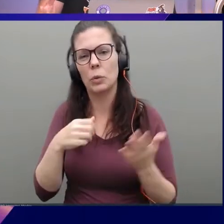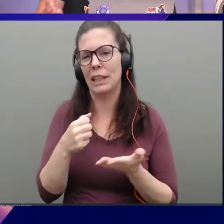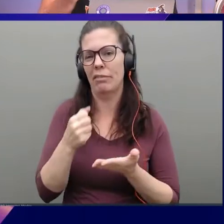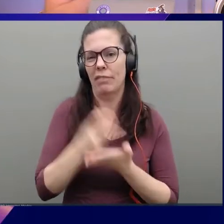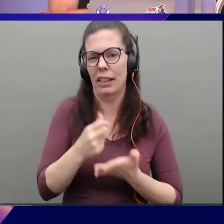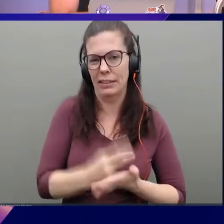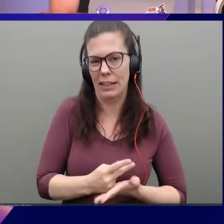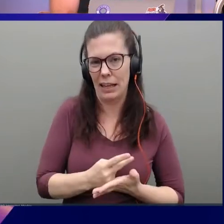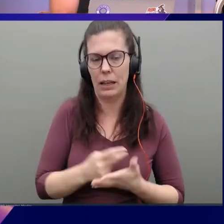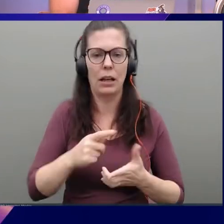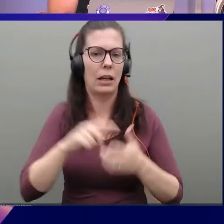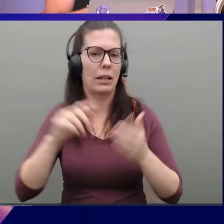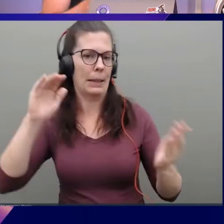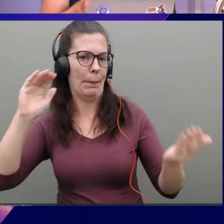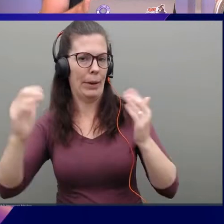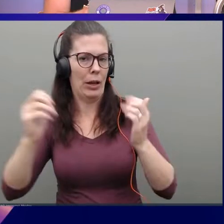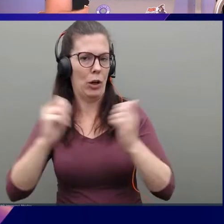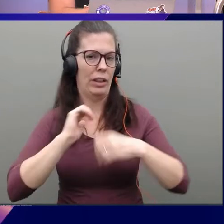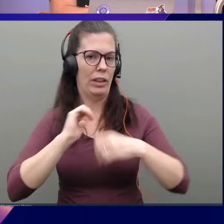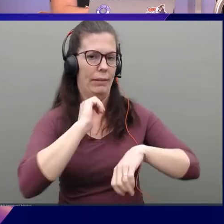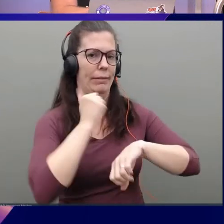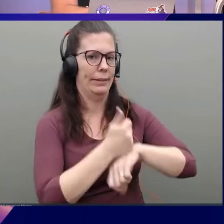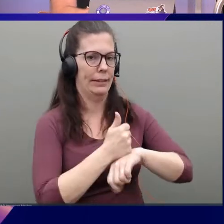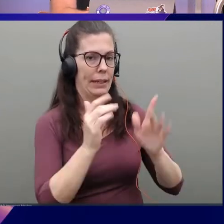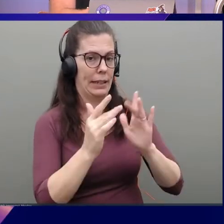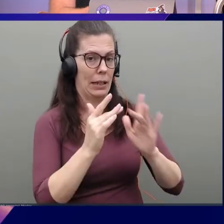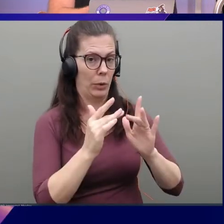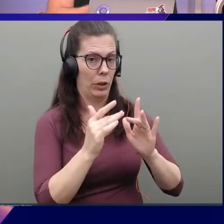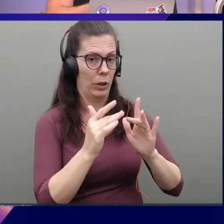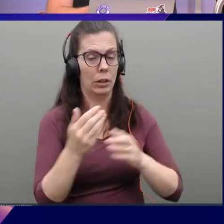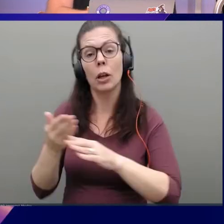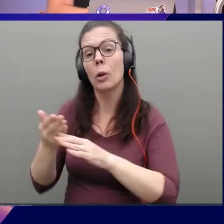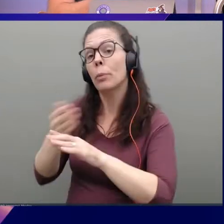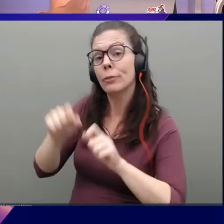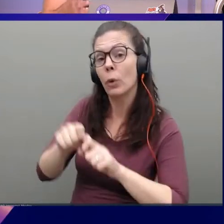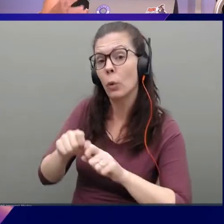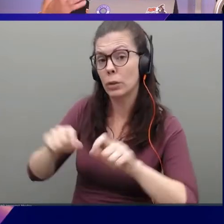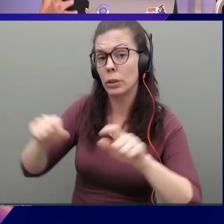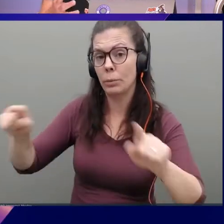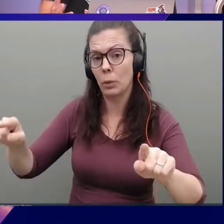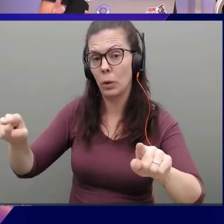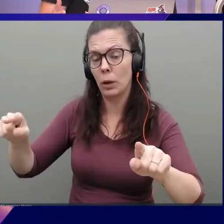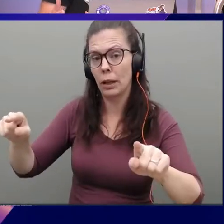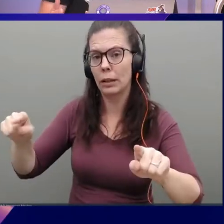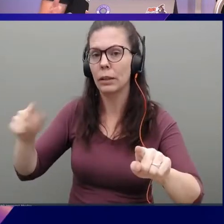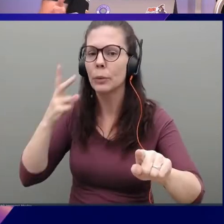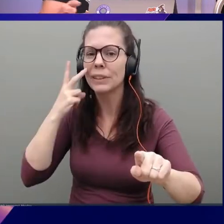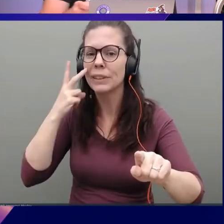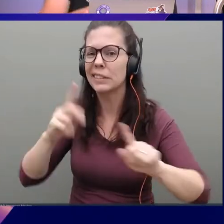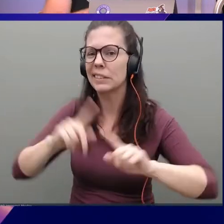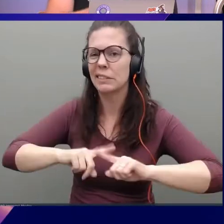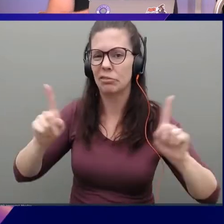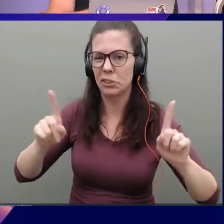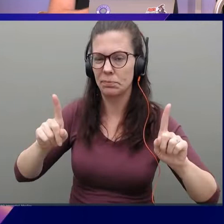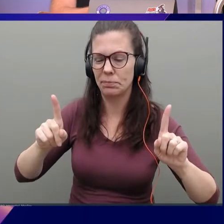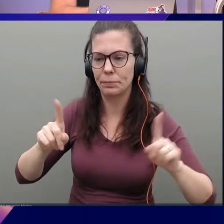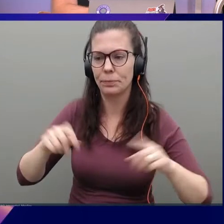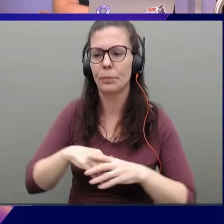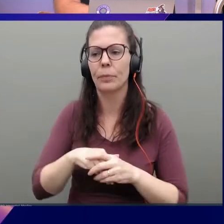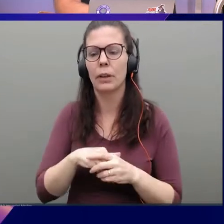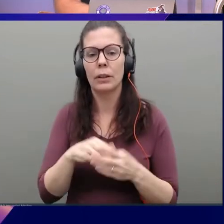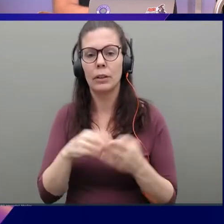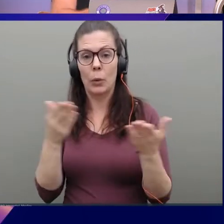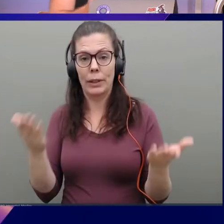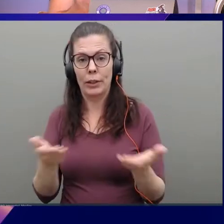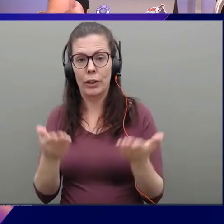compare it to the existing network. So before I even deploy anything, I'm going to see what the diff is. And so here this is